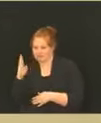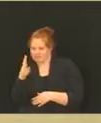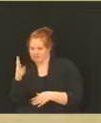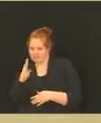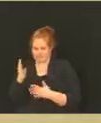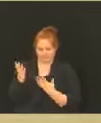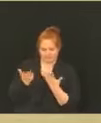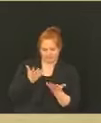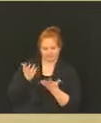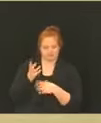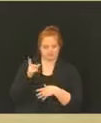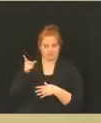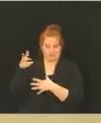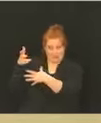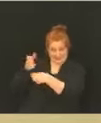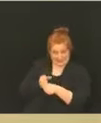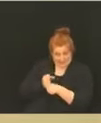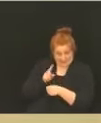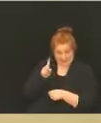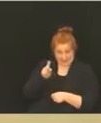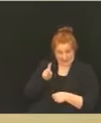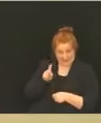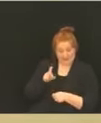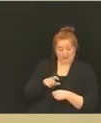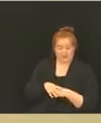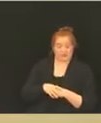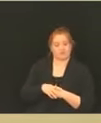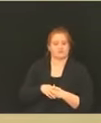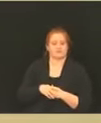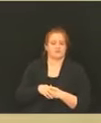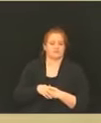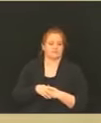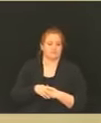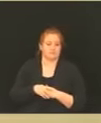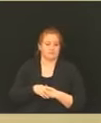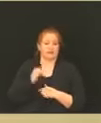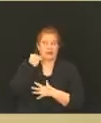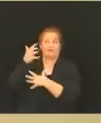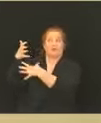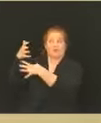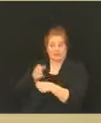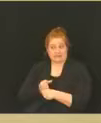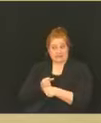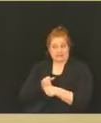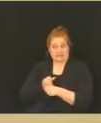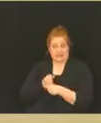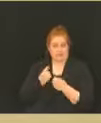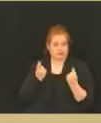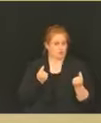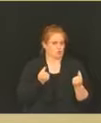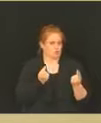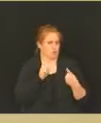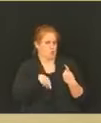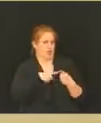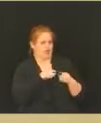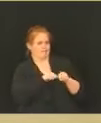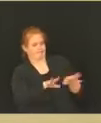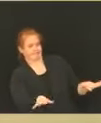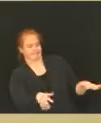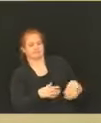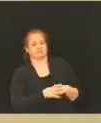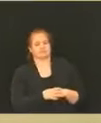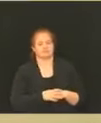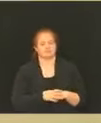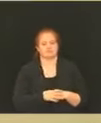Have you received that round of vaccines? And if so, when will you administer them? Dr.